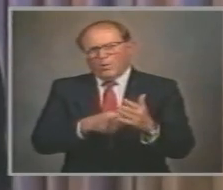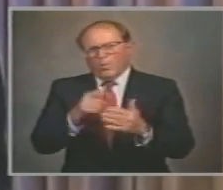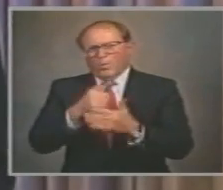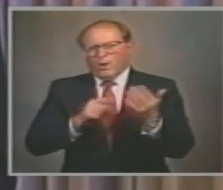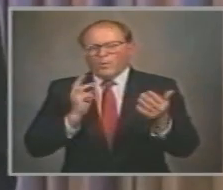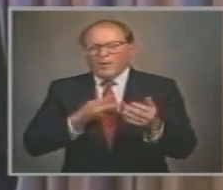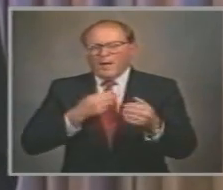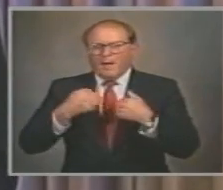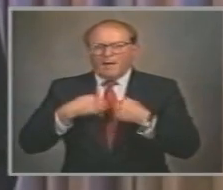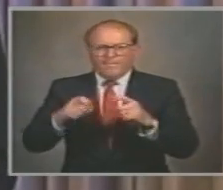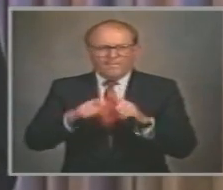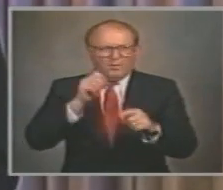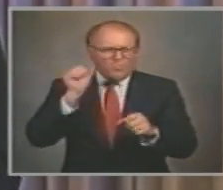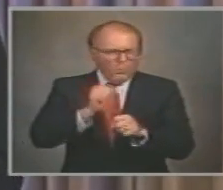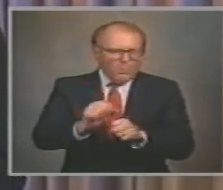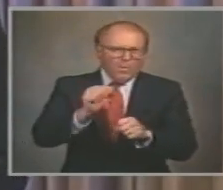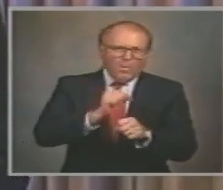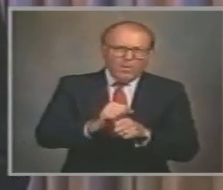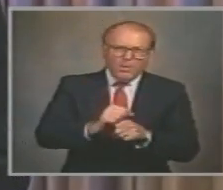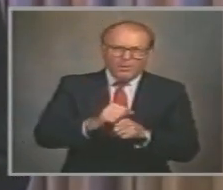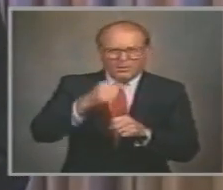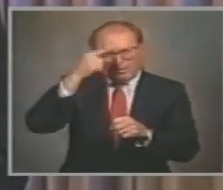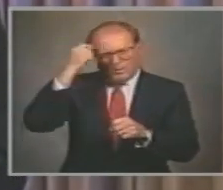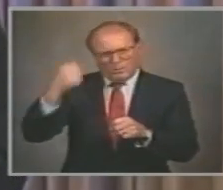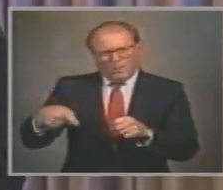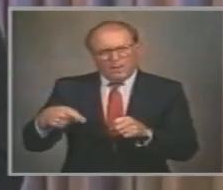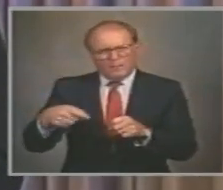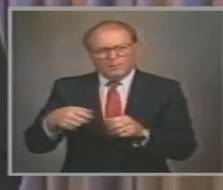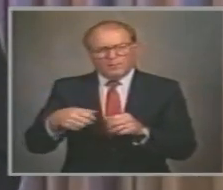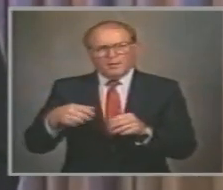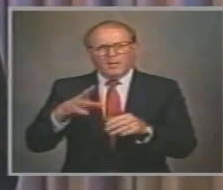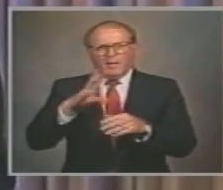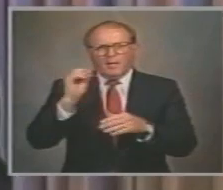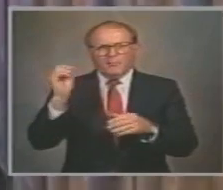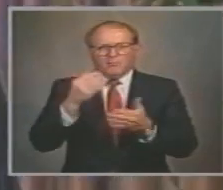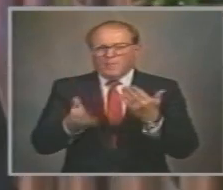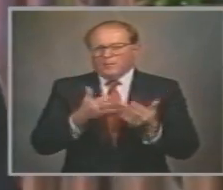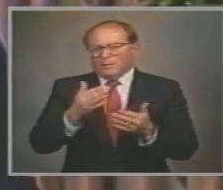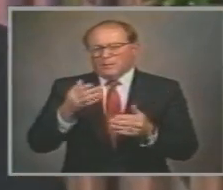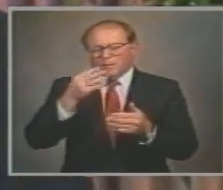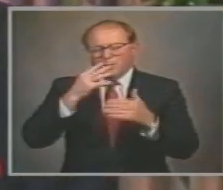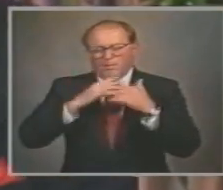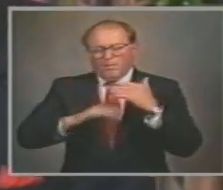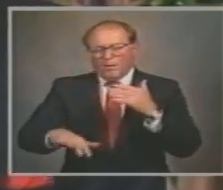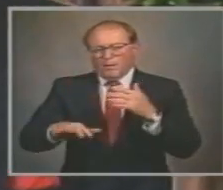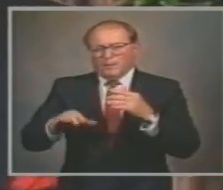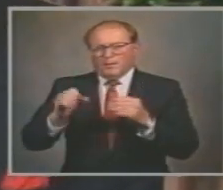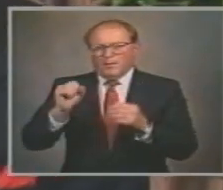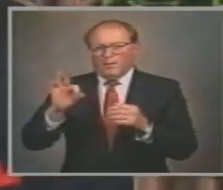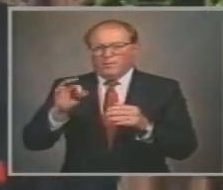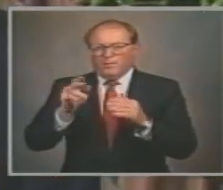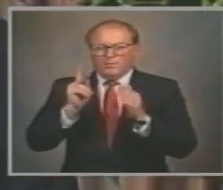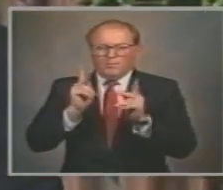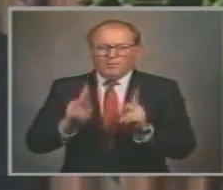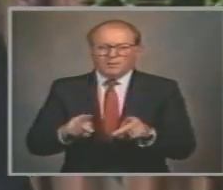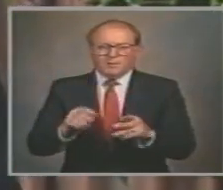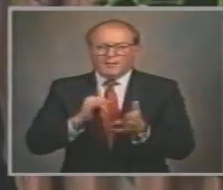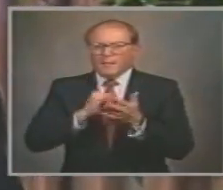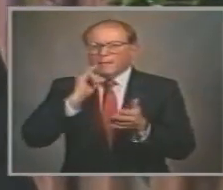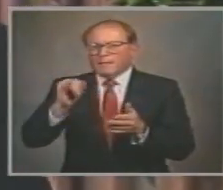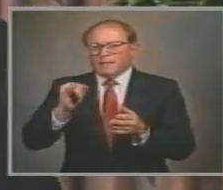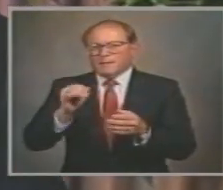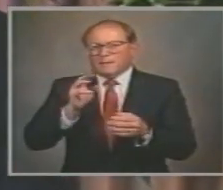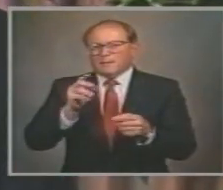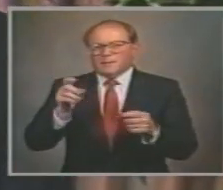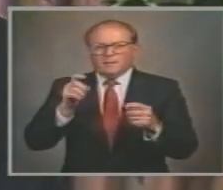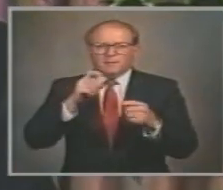sweat And sometimes Even the blood Of a person It's a sin against God To bear false